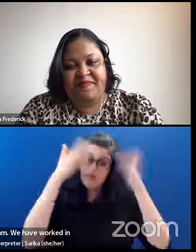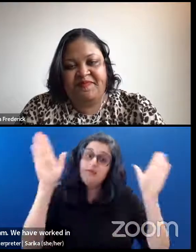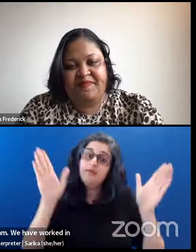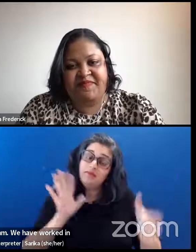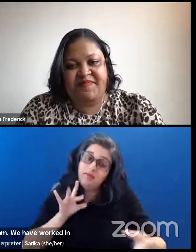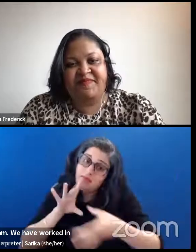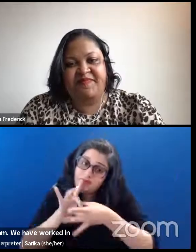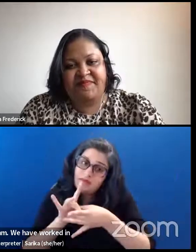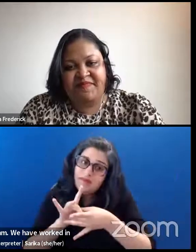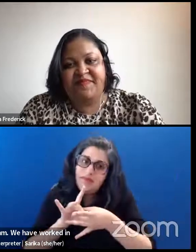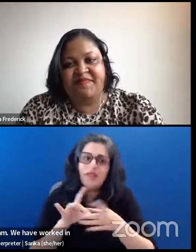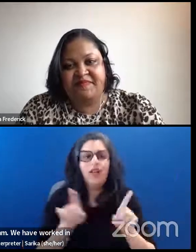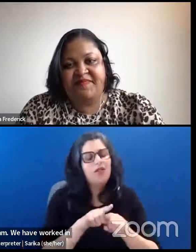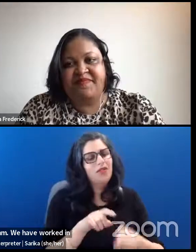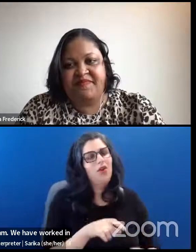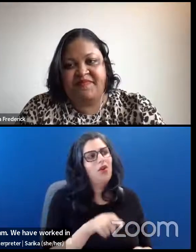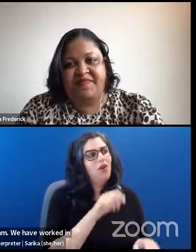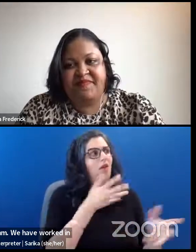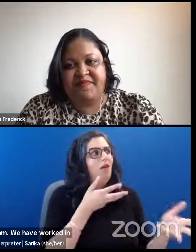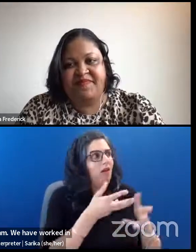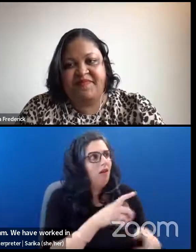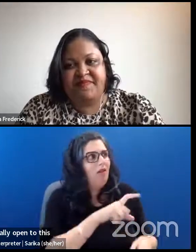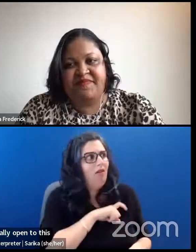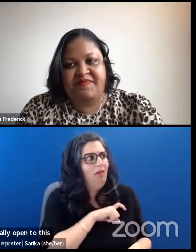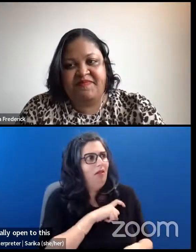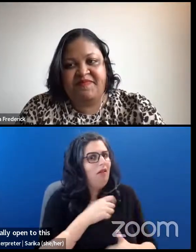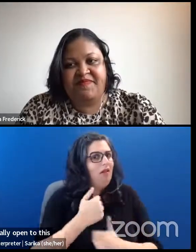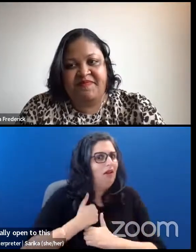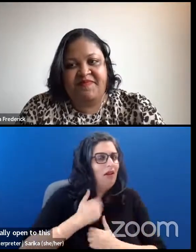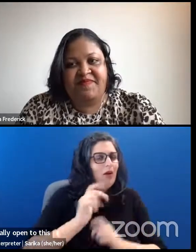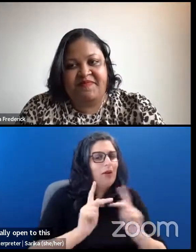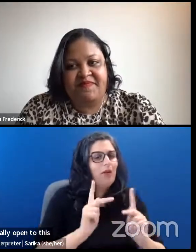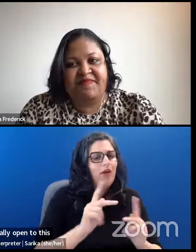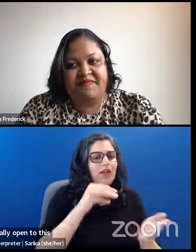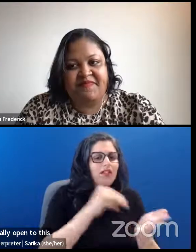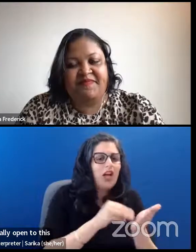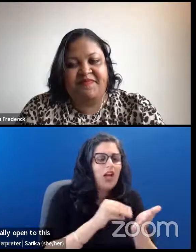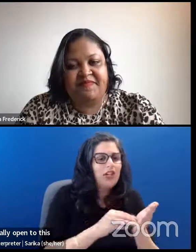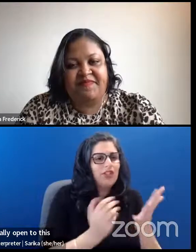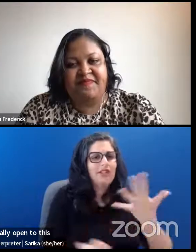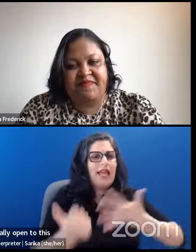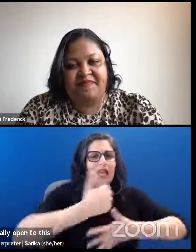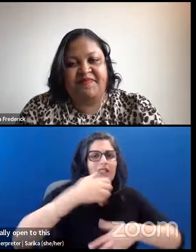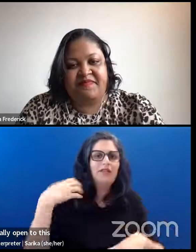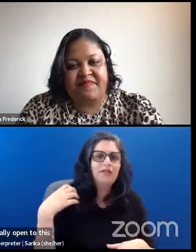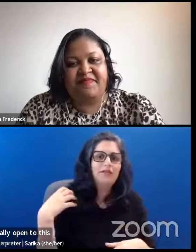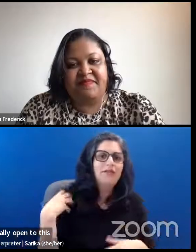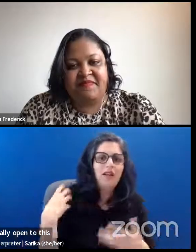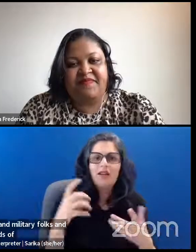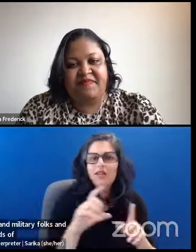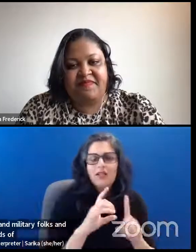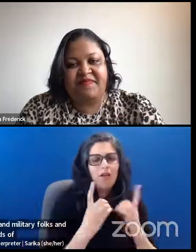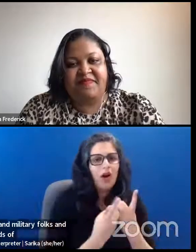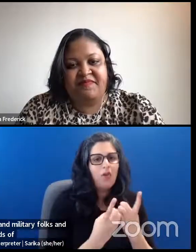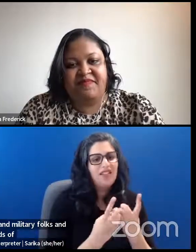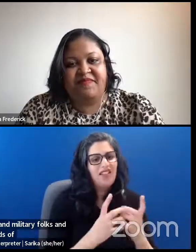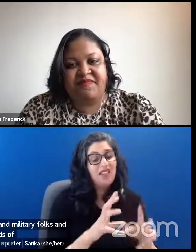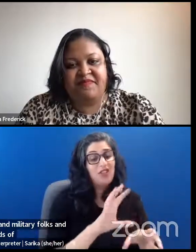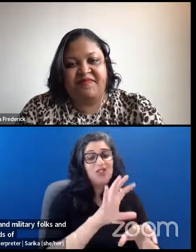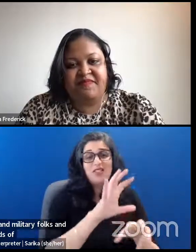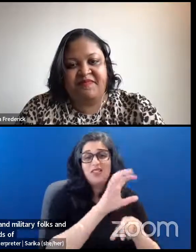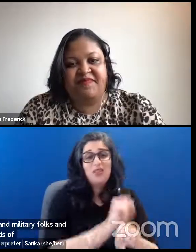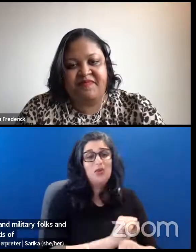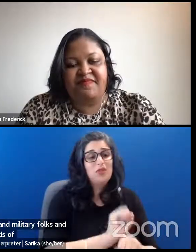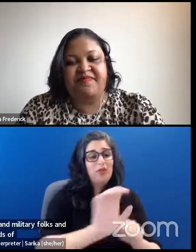we've worked with law enforcement officers and military folks and, you know, doctors and heads of departments who are really used to being behind that